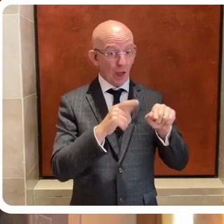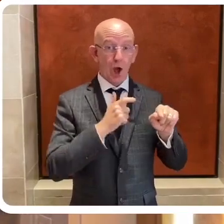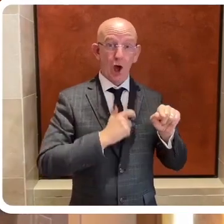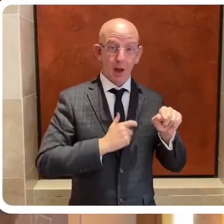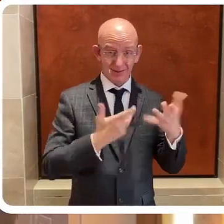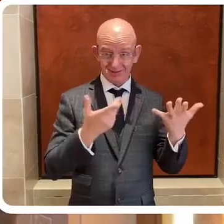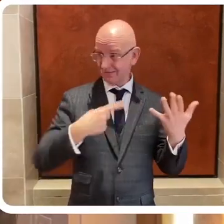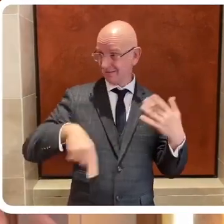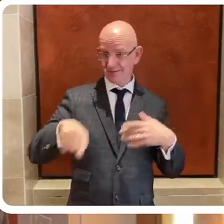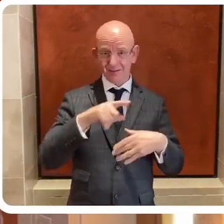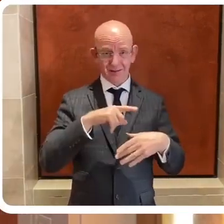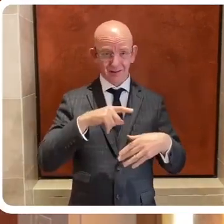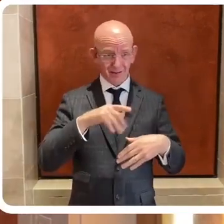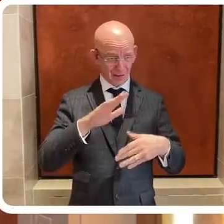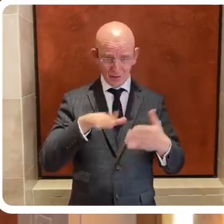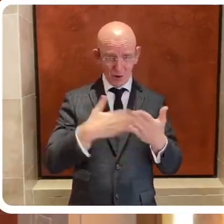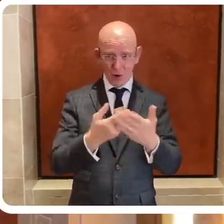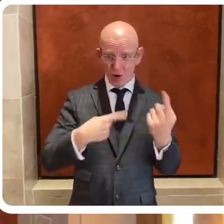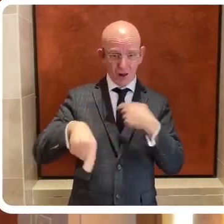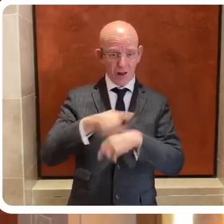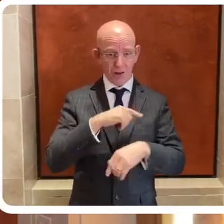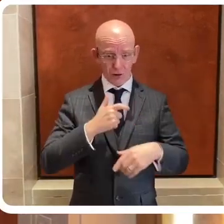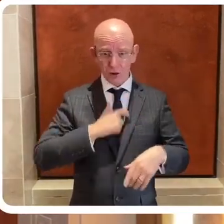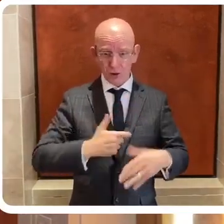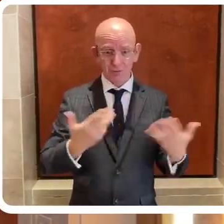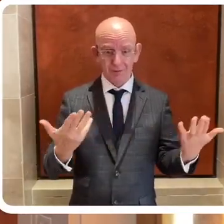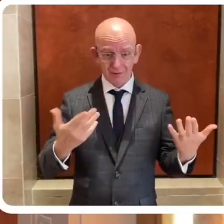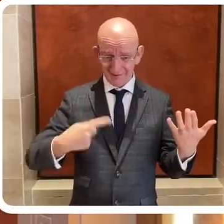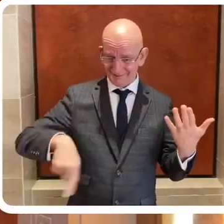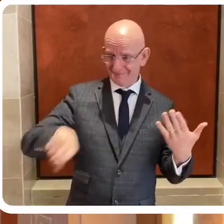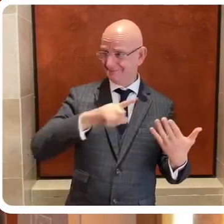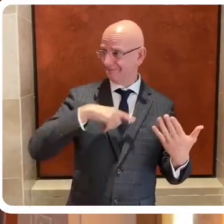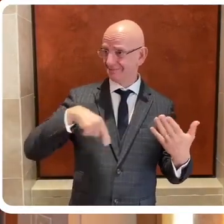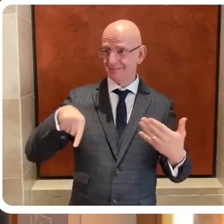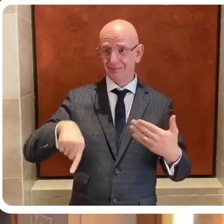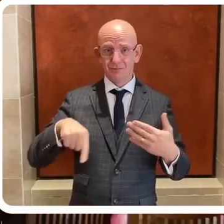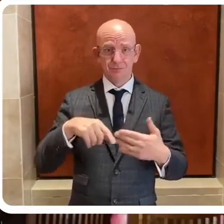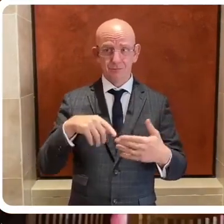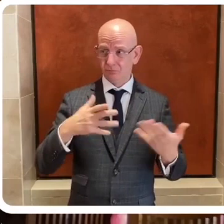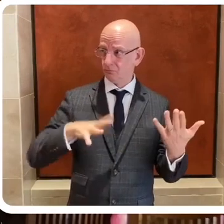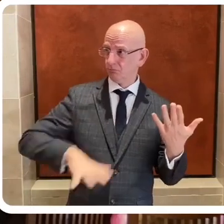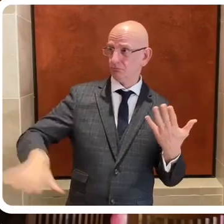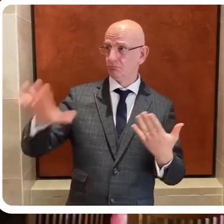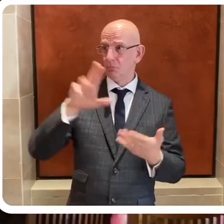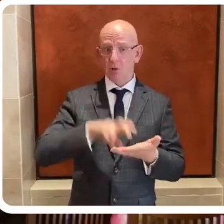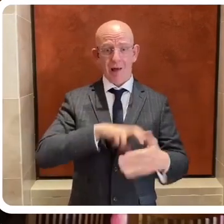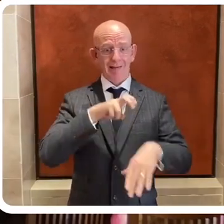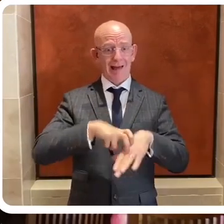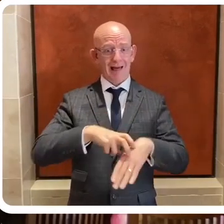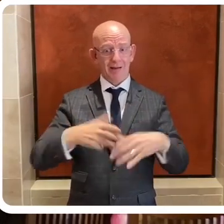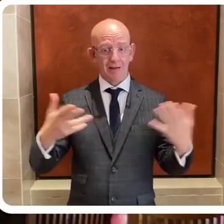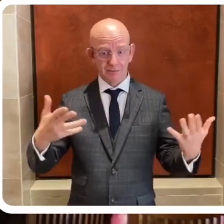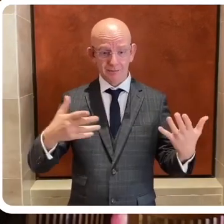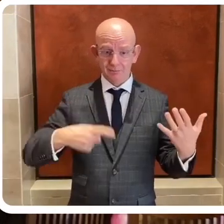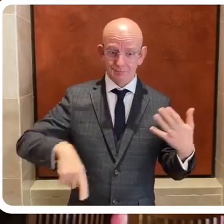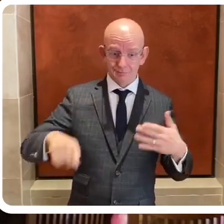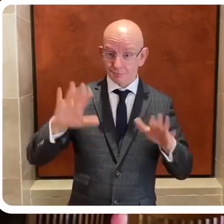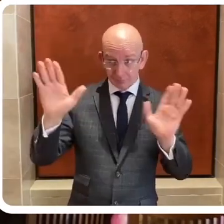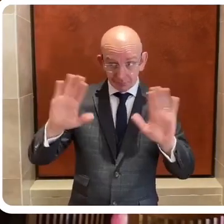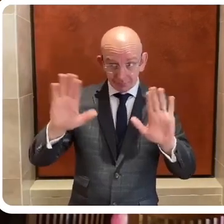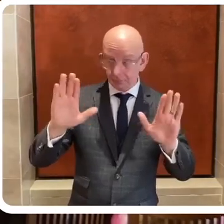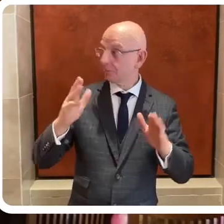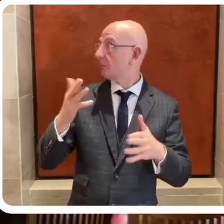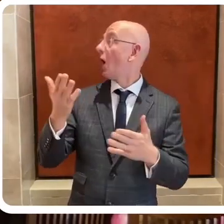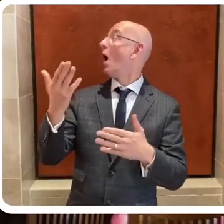everyone in, whisper it, Europe, everyone in every country and continent, everyone on this